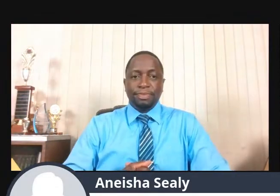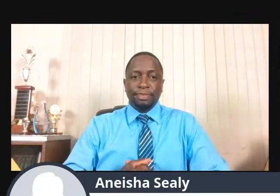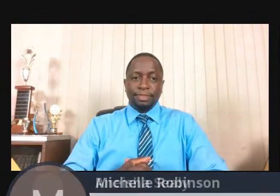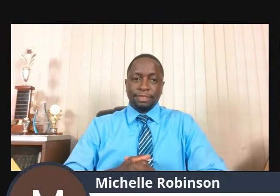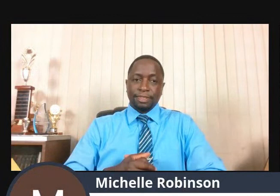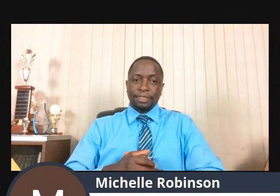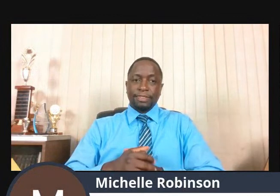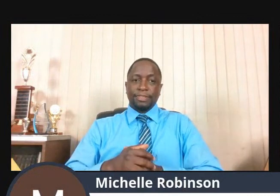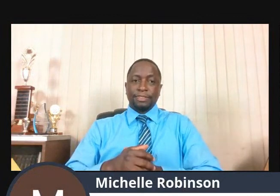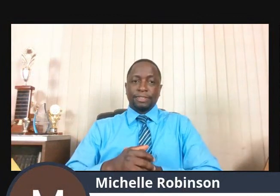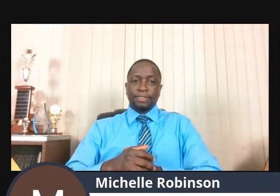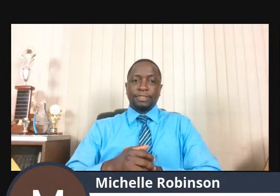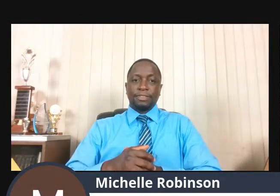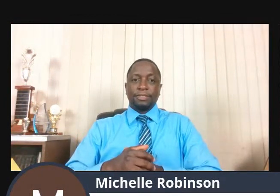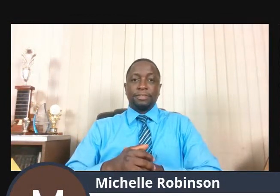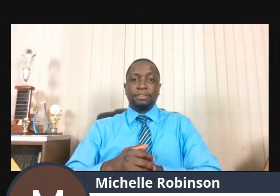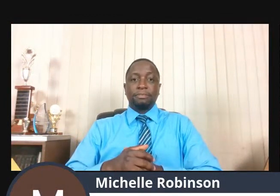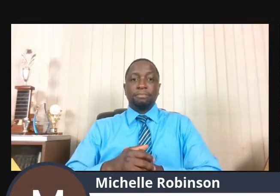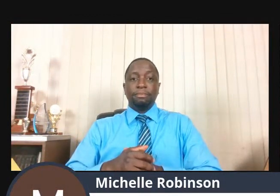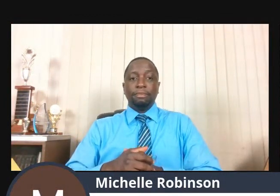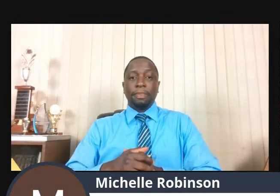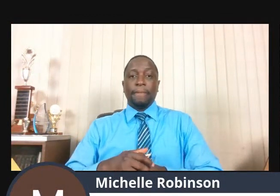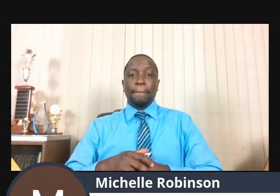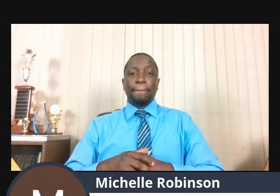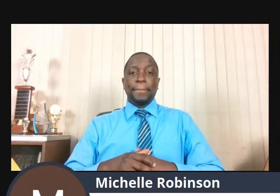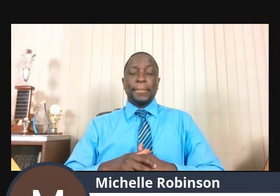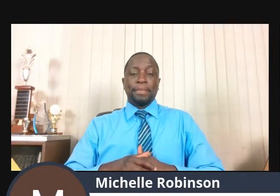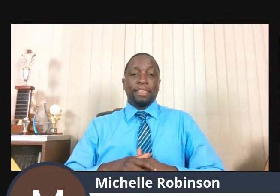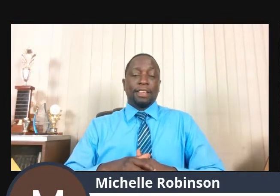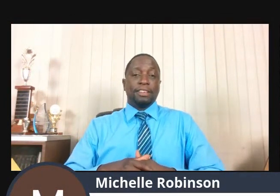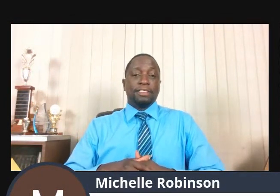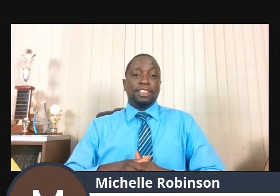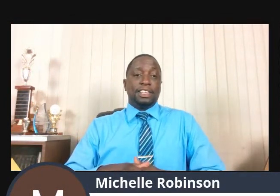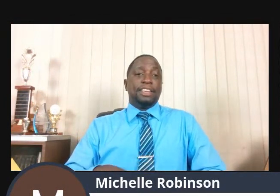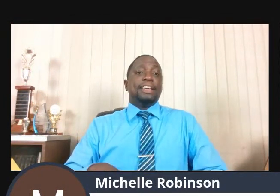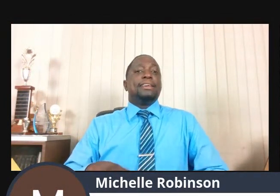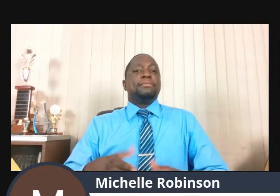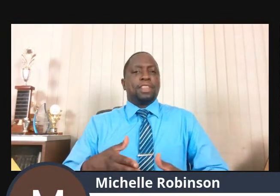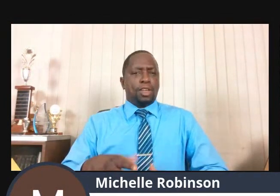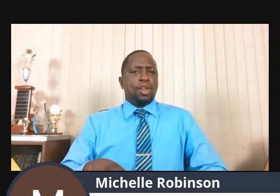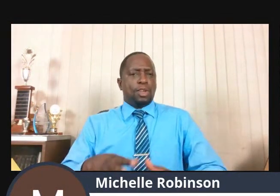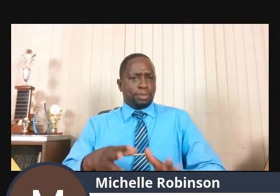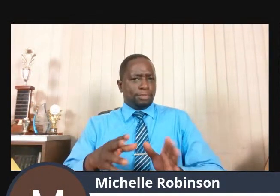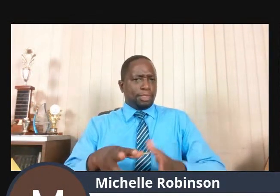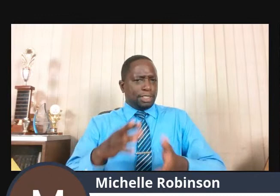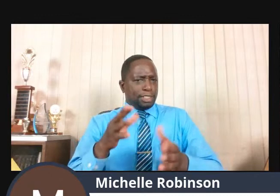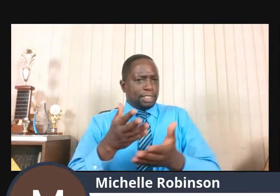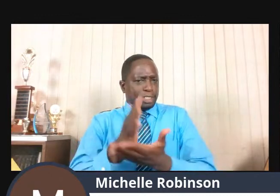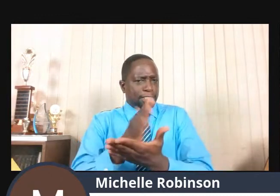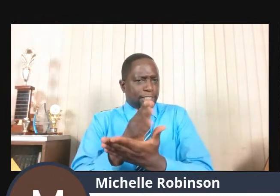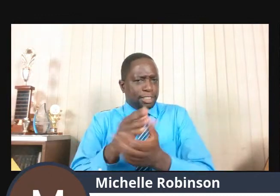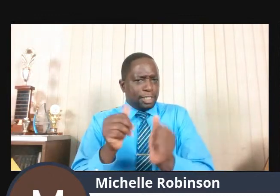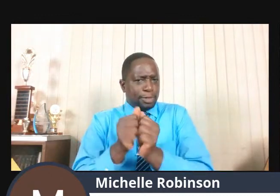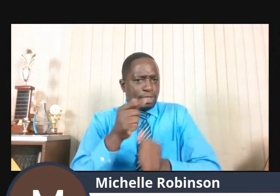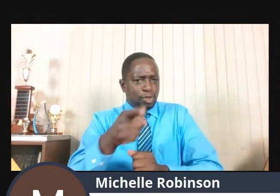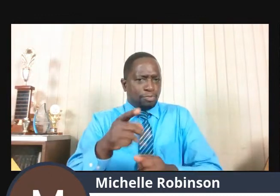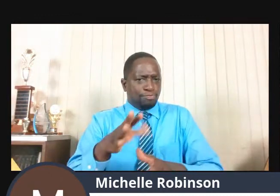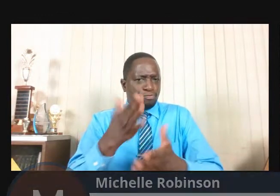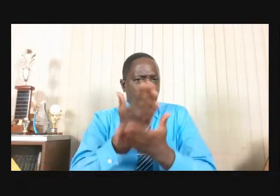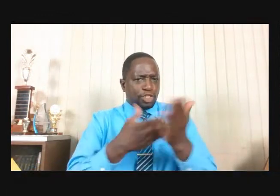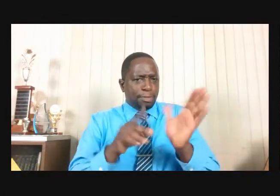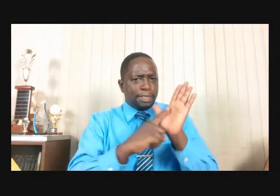Here Here Here Some Key Signs Of Depression For One You May Experience